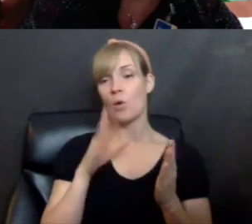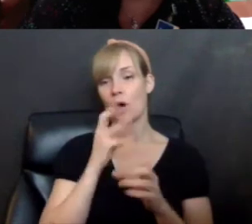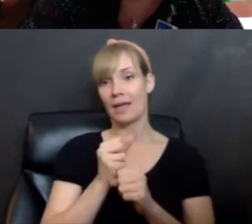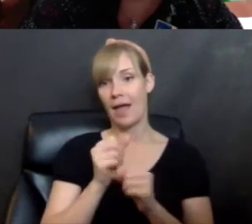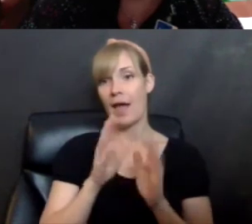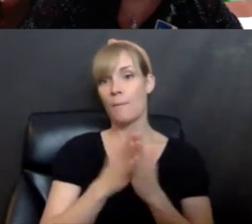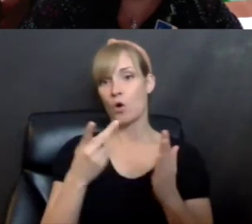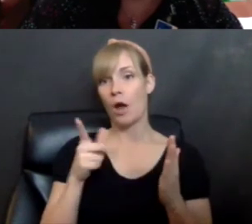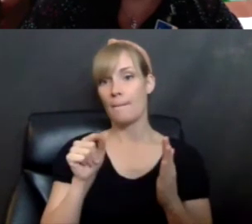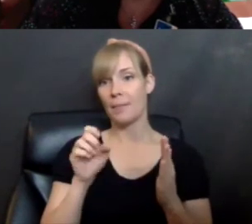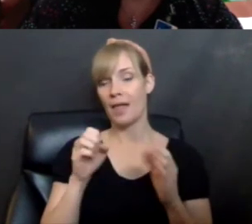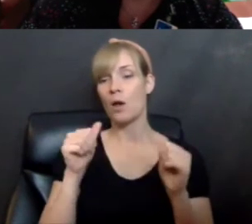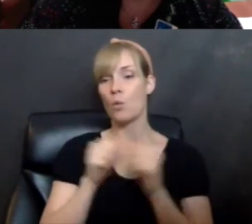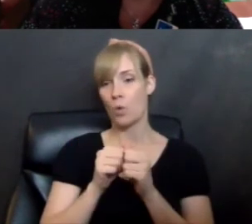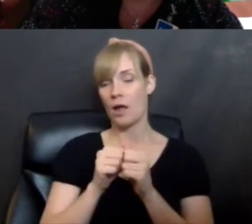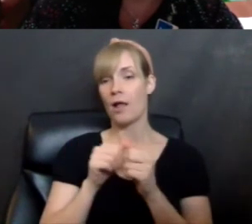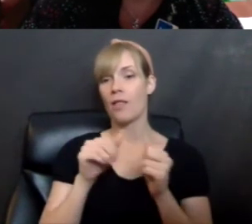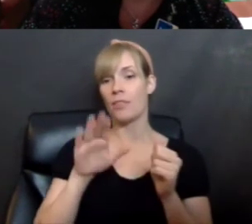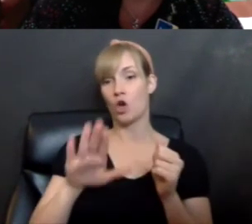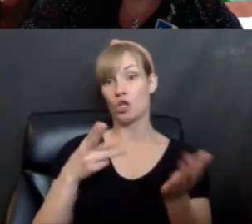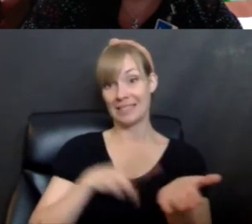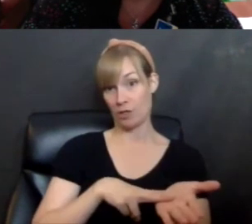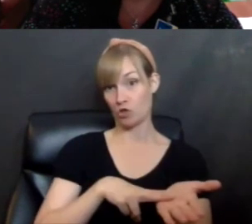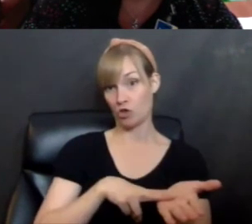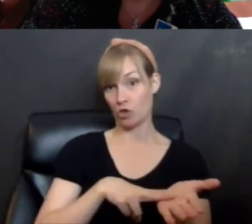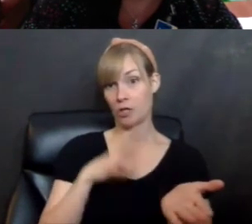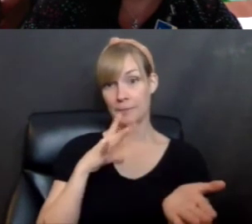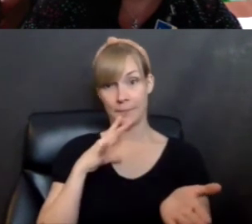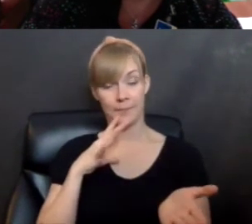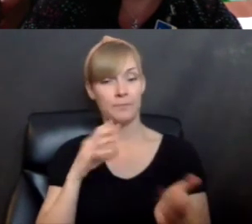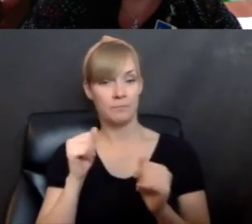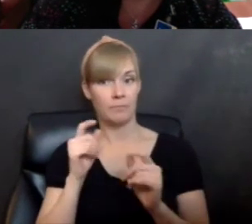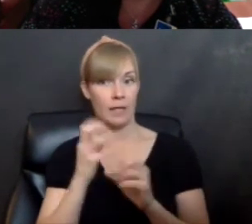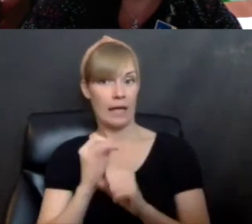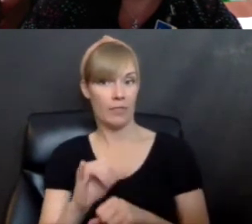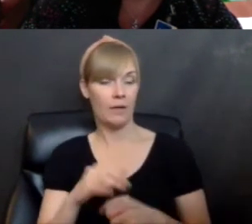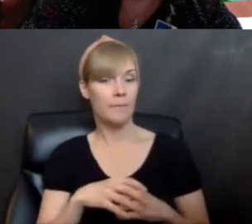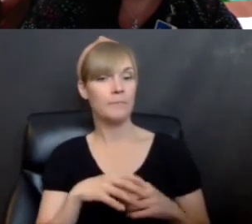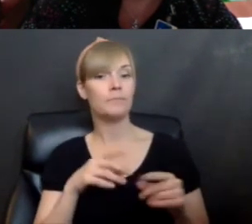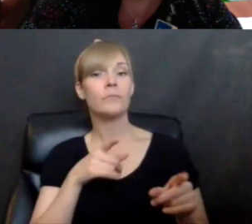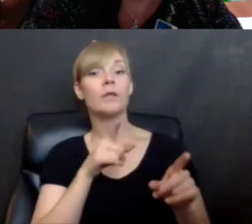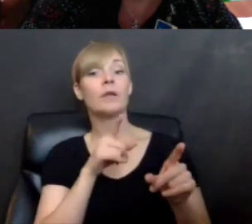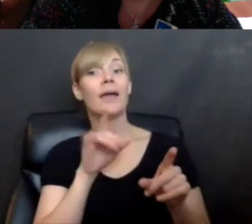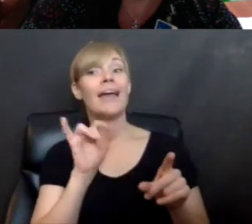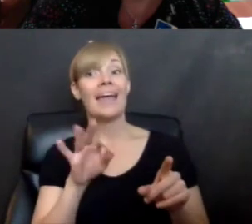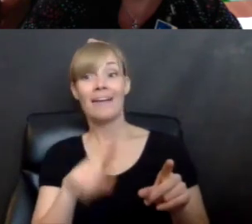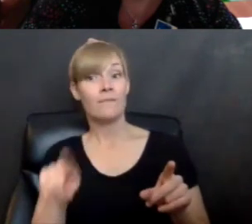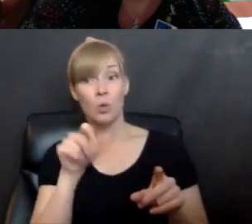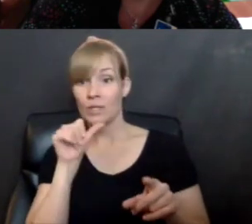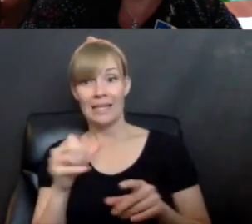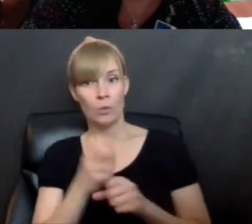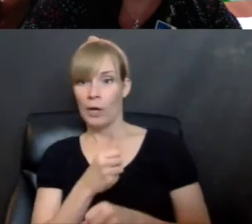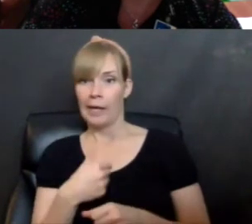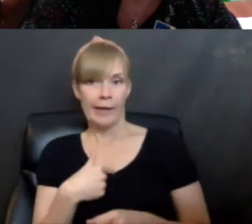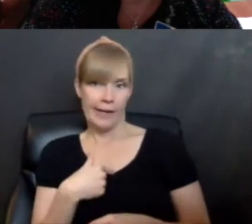signature. So that makes it even cooler. We also just in case you didn't win. And I was not on